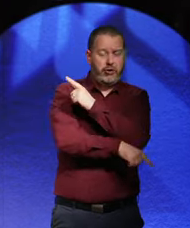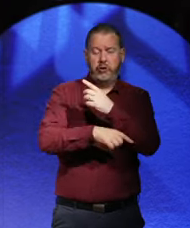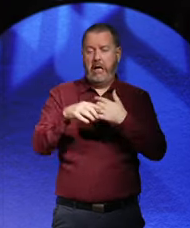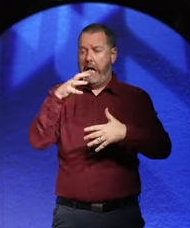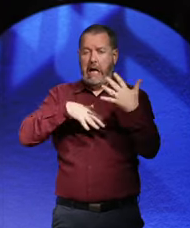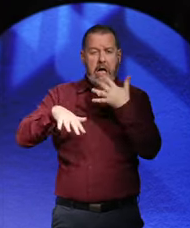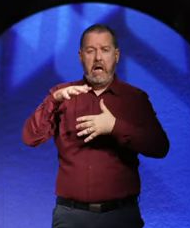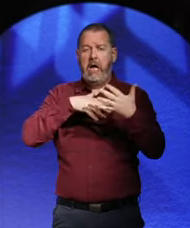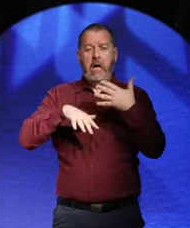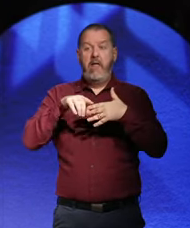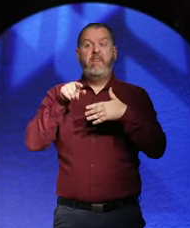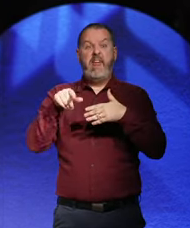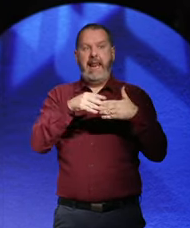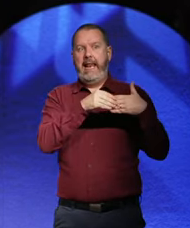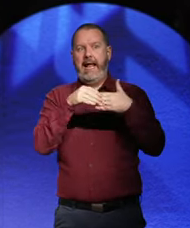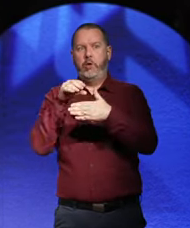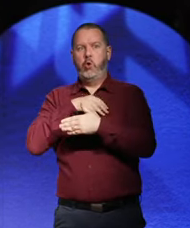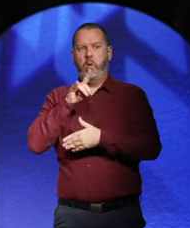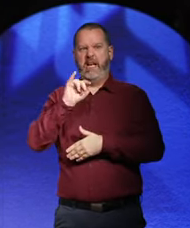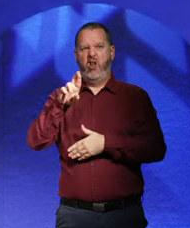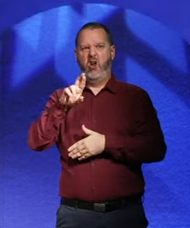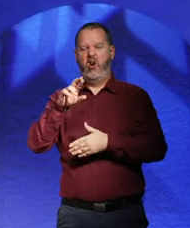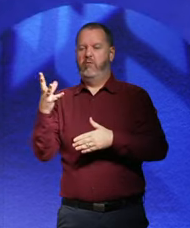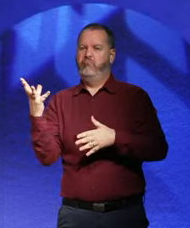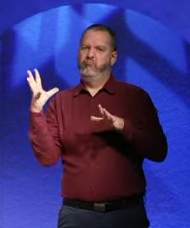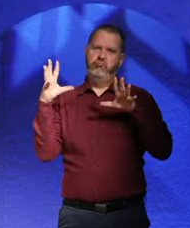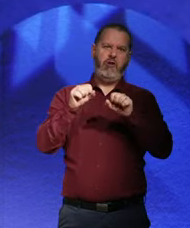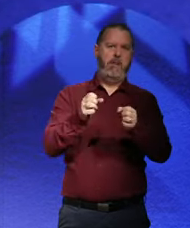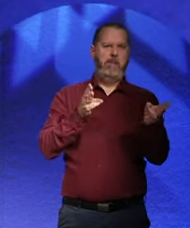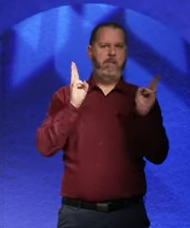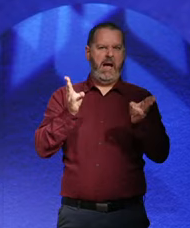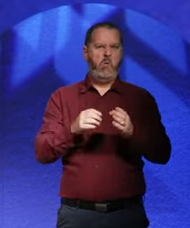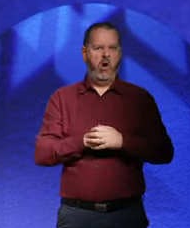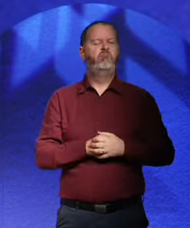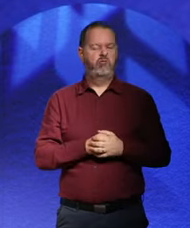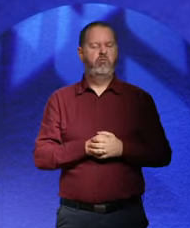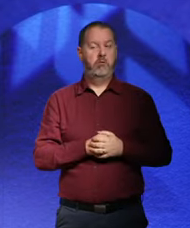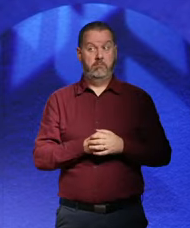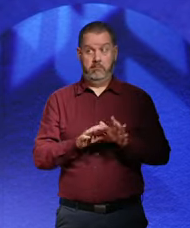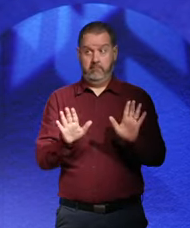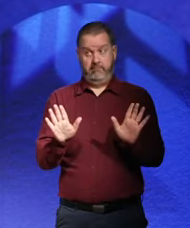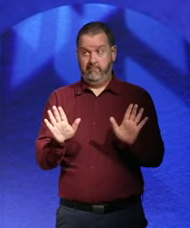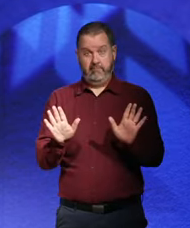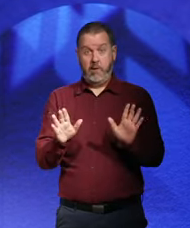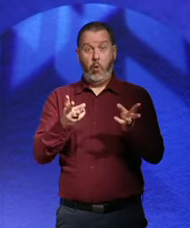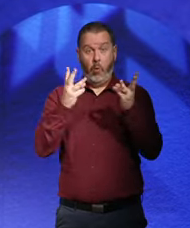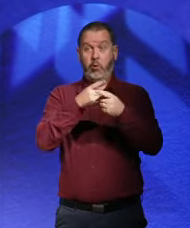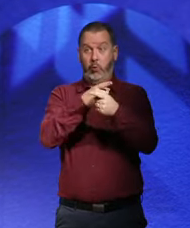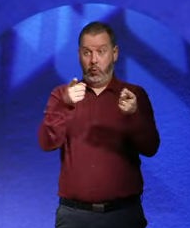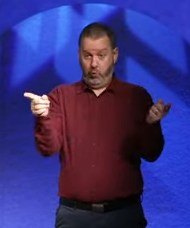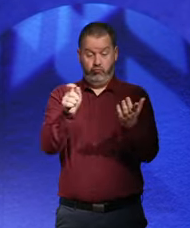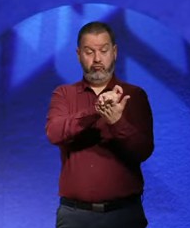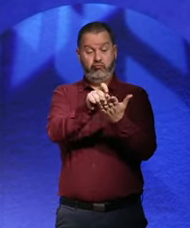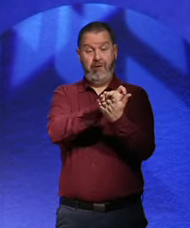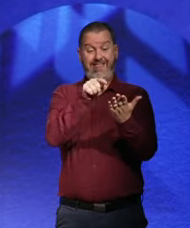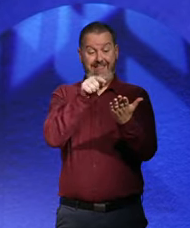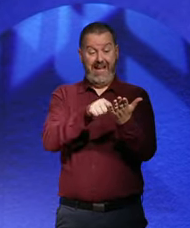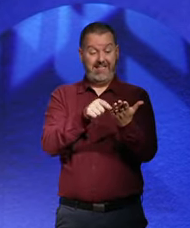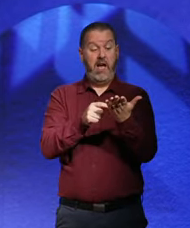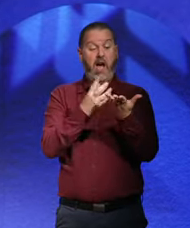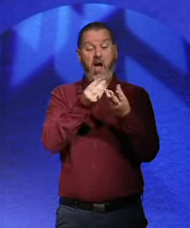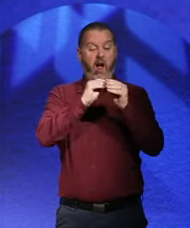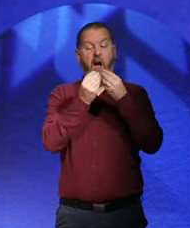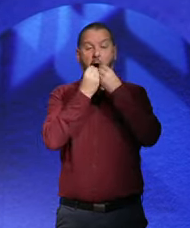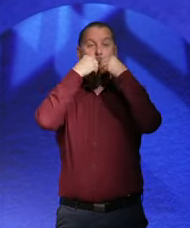to the rise of Hitler. Well, get those words, put them on a piece of paper and eat them.